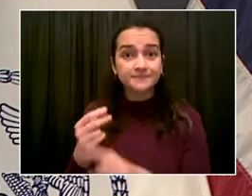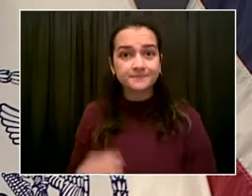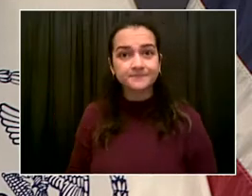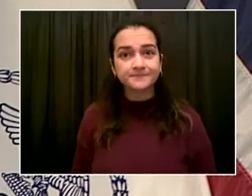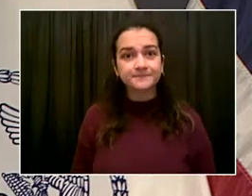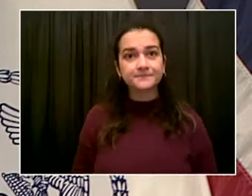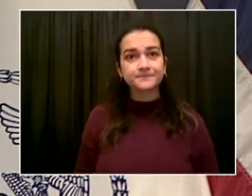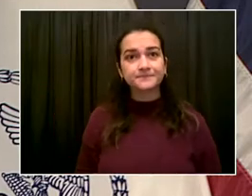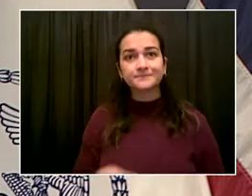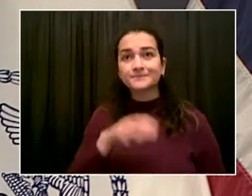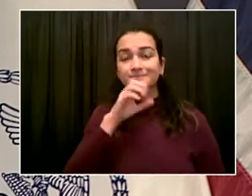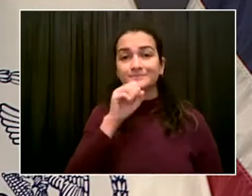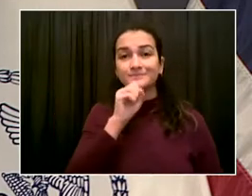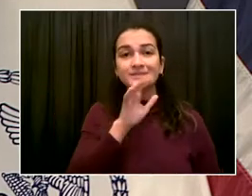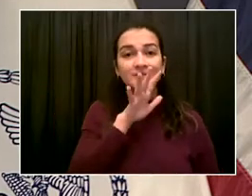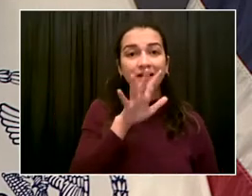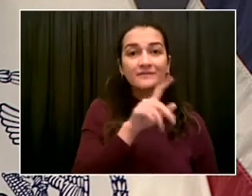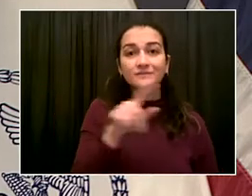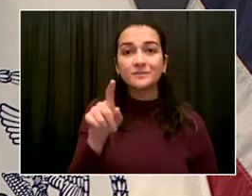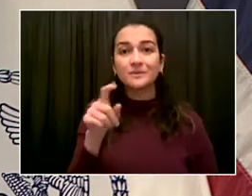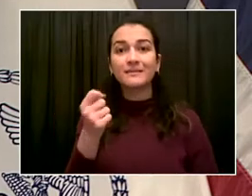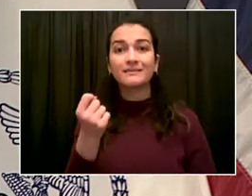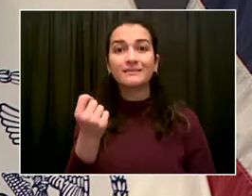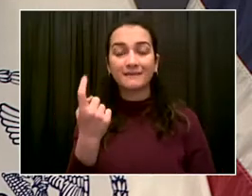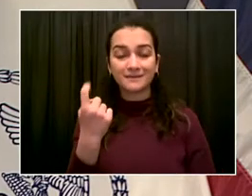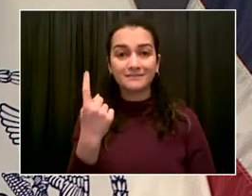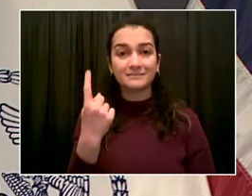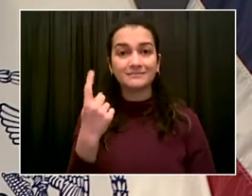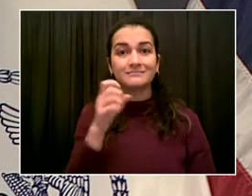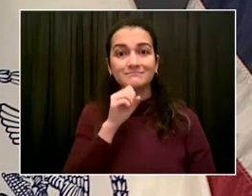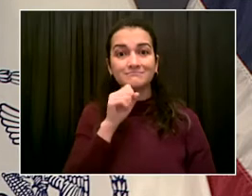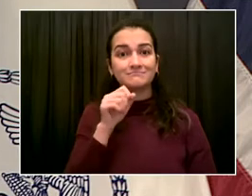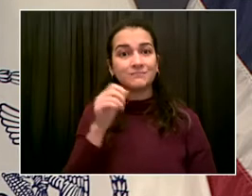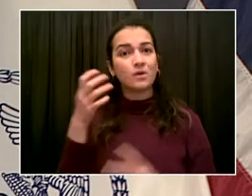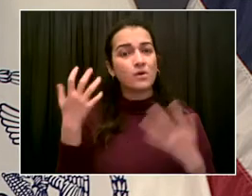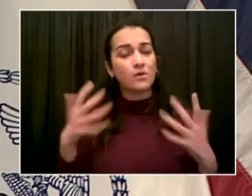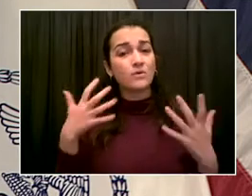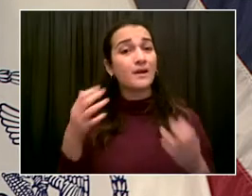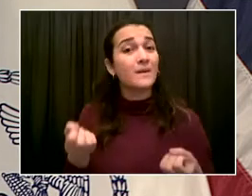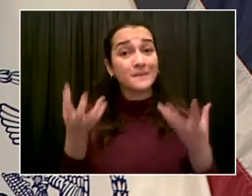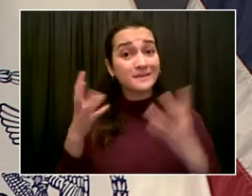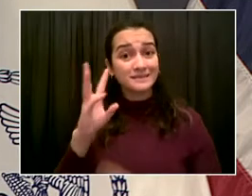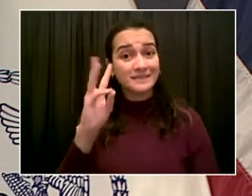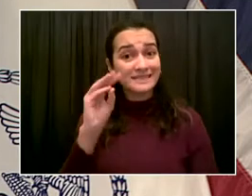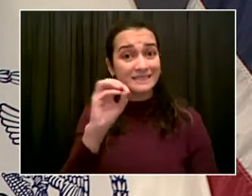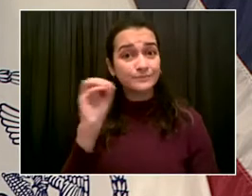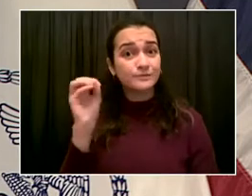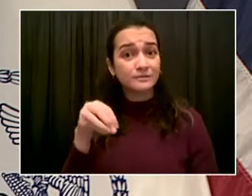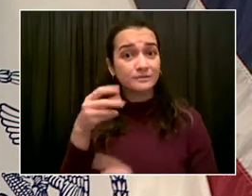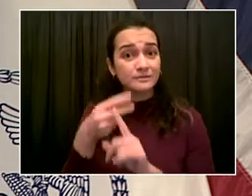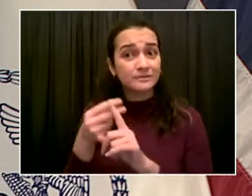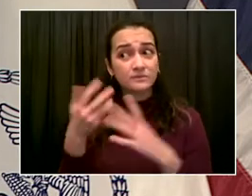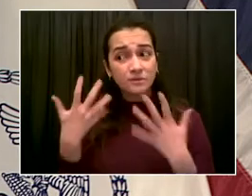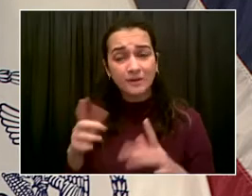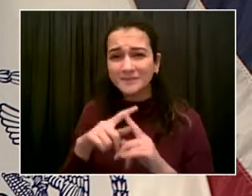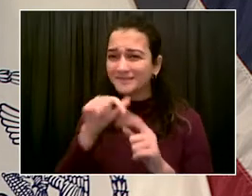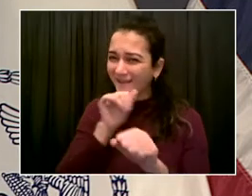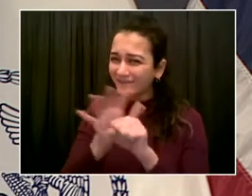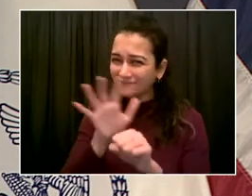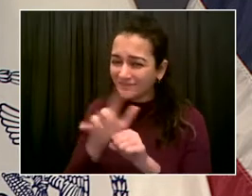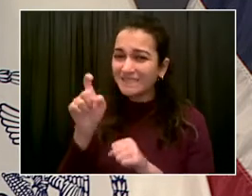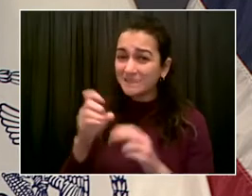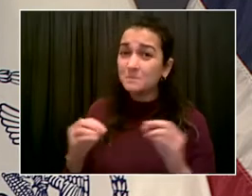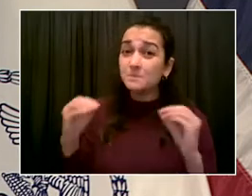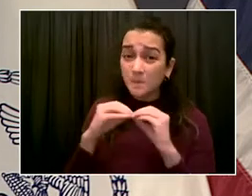battle this new variant, and especially the one we have right now, Delta, we got to get that number up a lot more, we got to get a lot more people their booster.